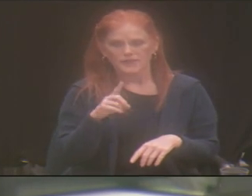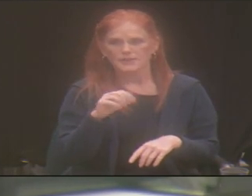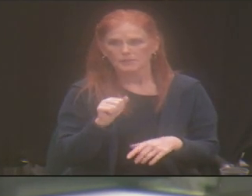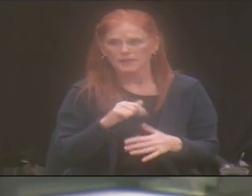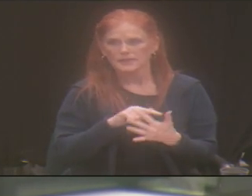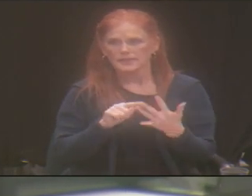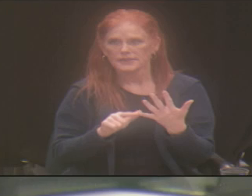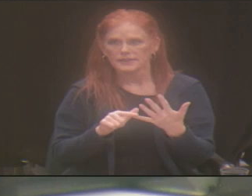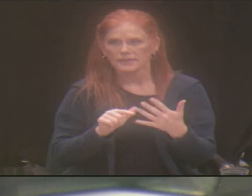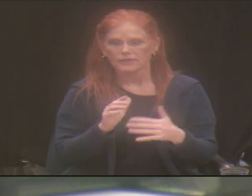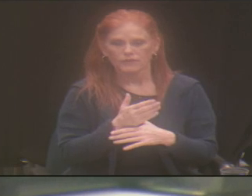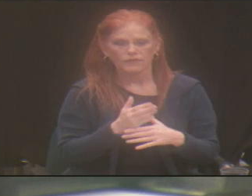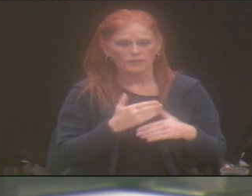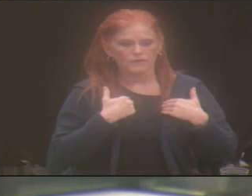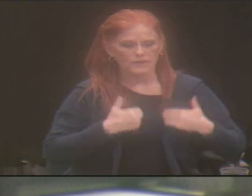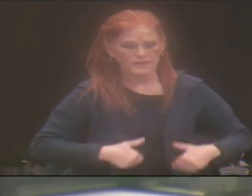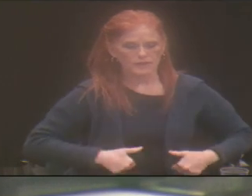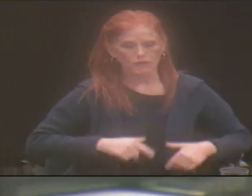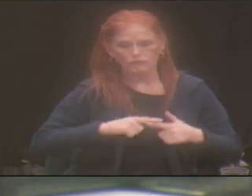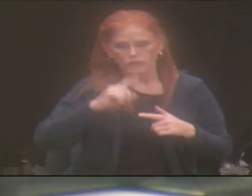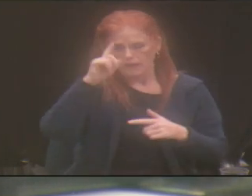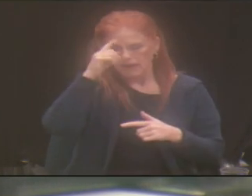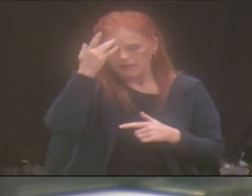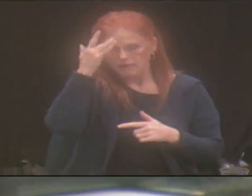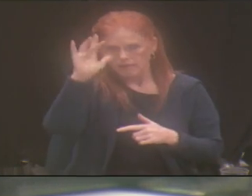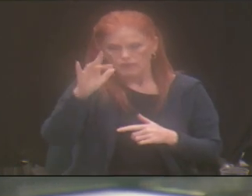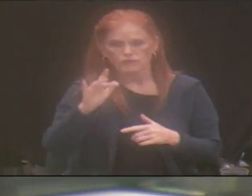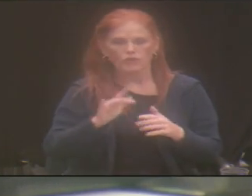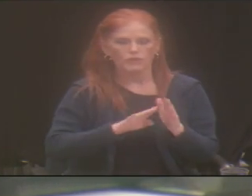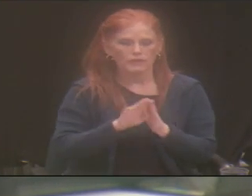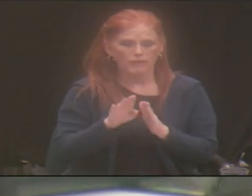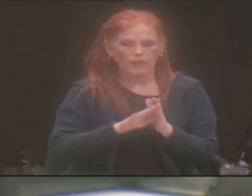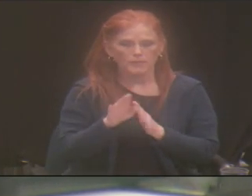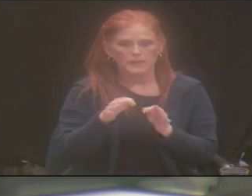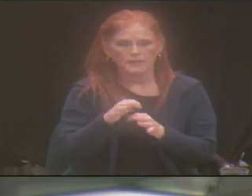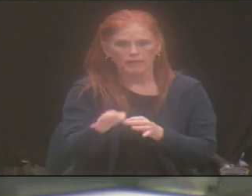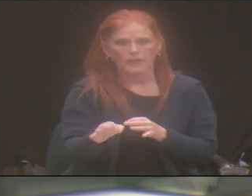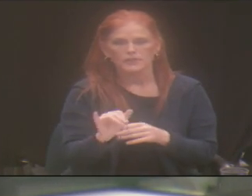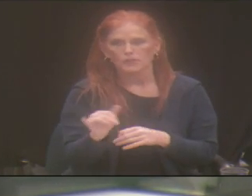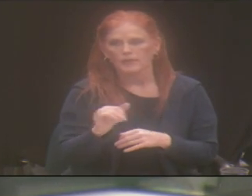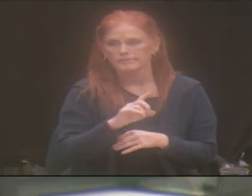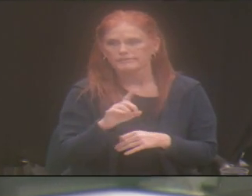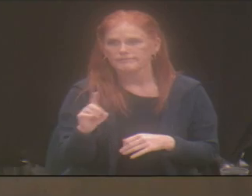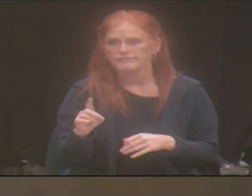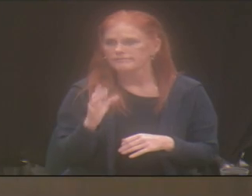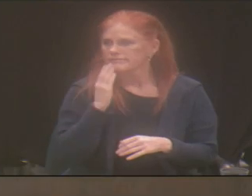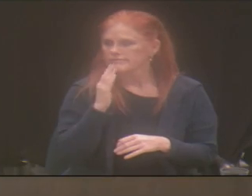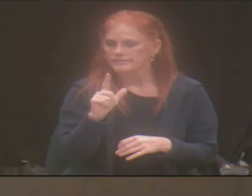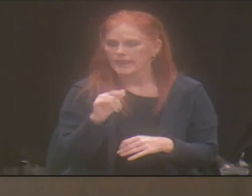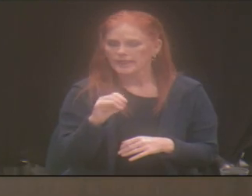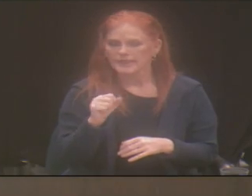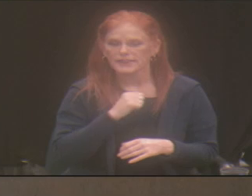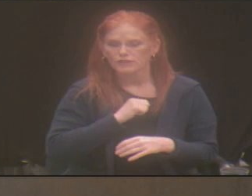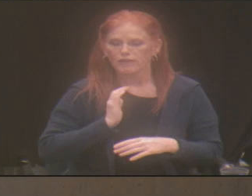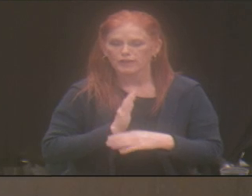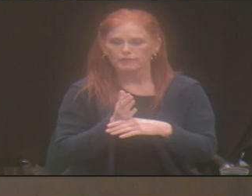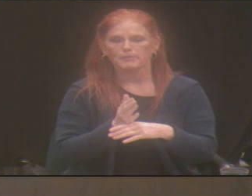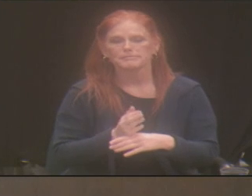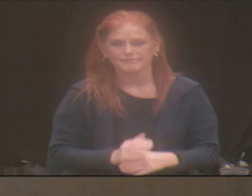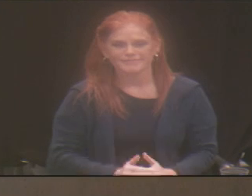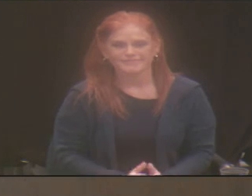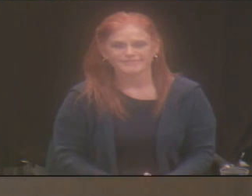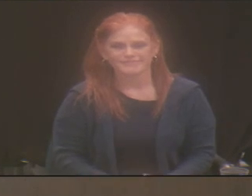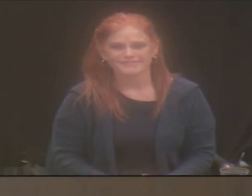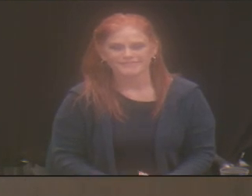disabilities, ranging from physical to intellectual to developmental delays. Thanks, Lisa. Sorry to interrupt, but